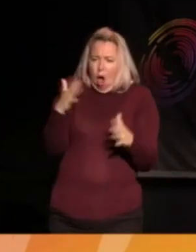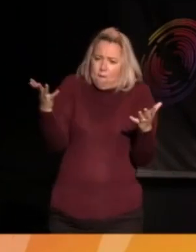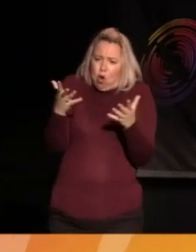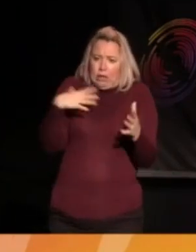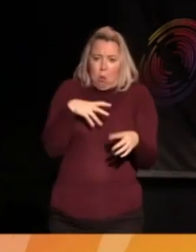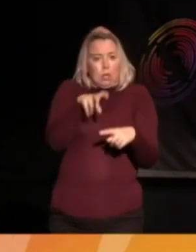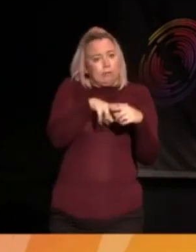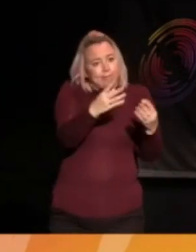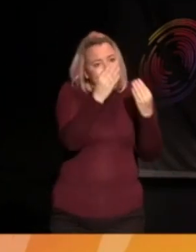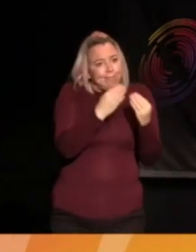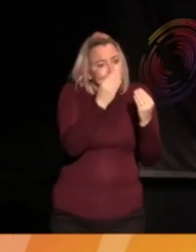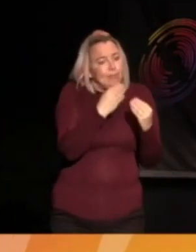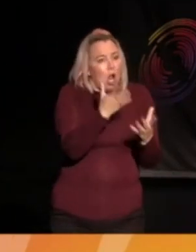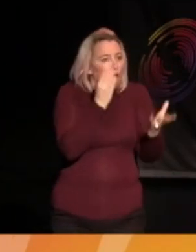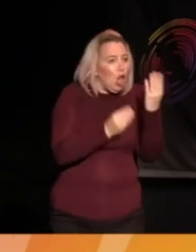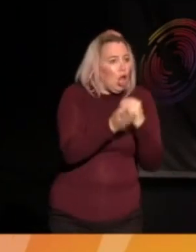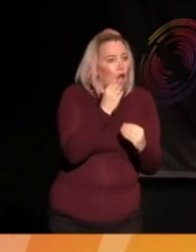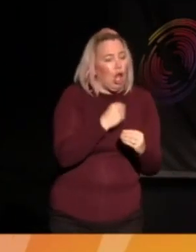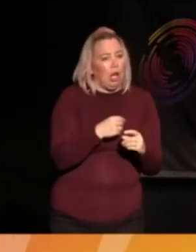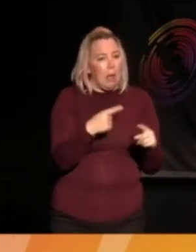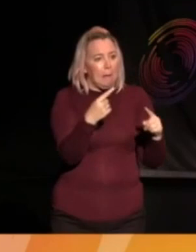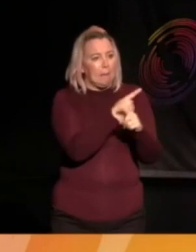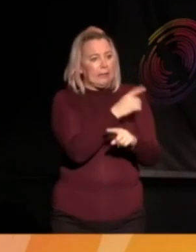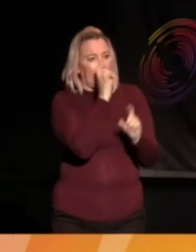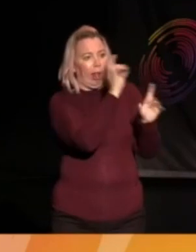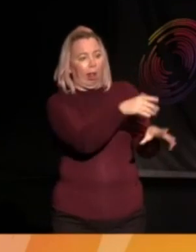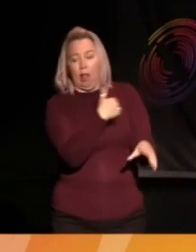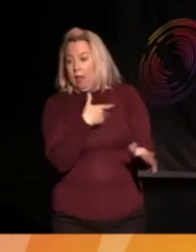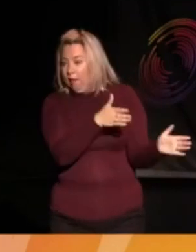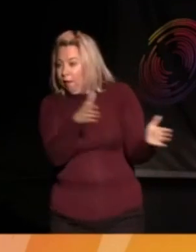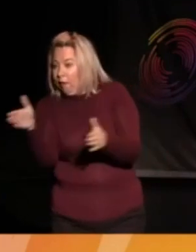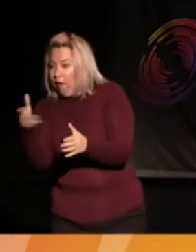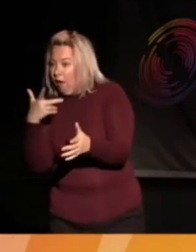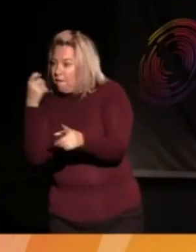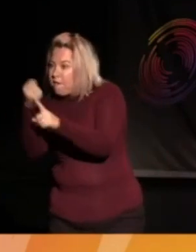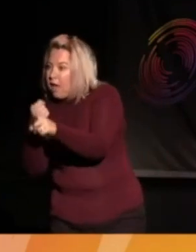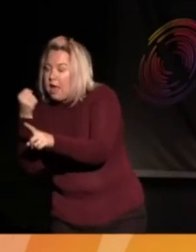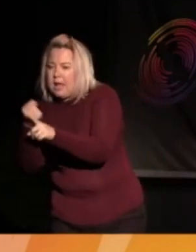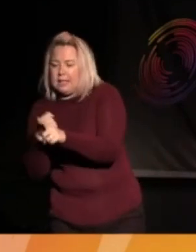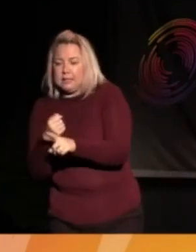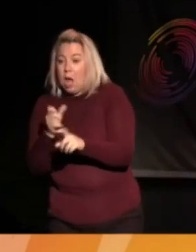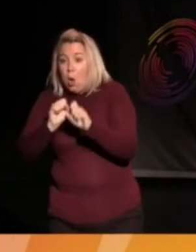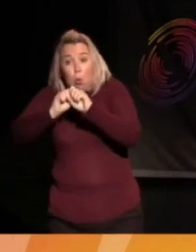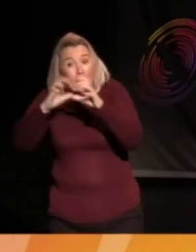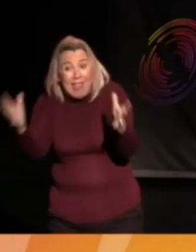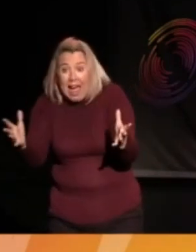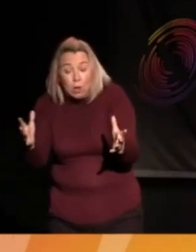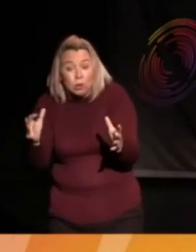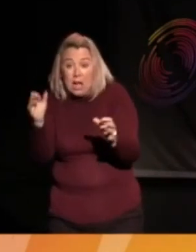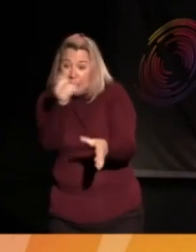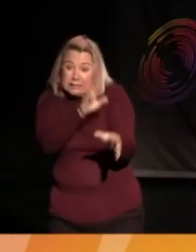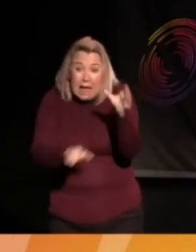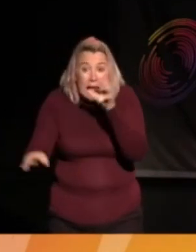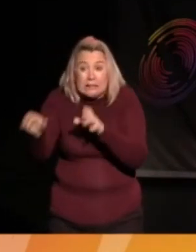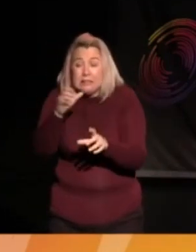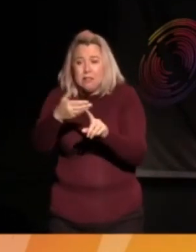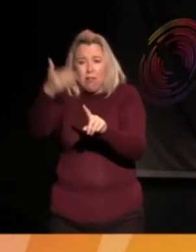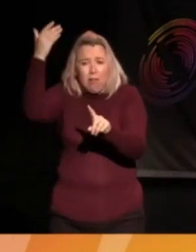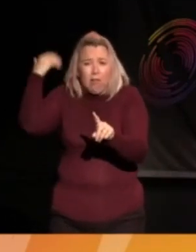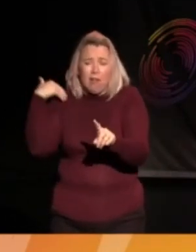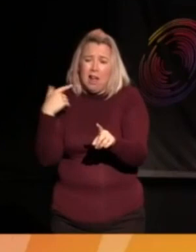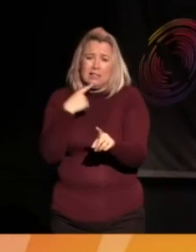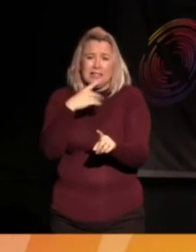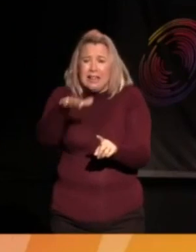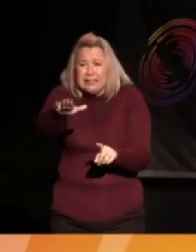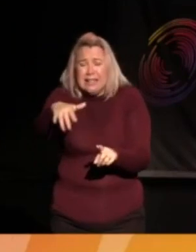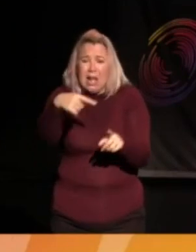our education. And I'd rather not have to miss classes to fight for this. But the fact is that without it, for years, scientists were screaming about the danger we were